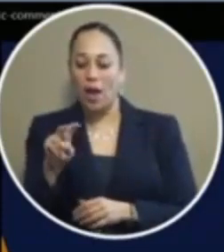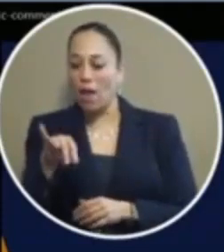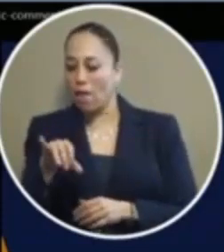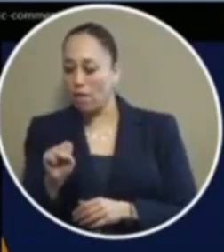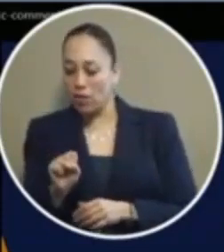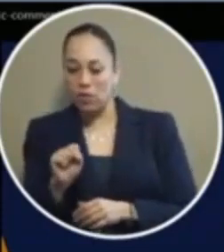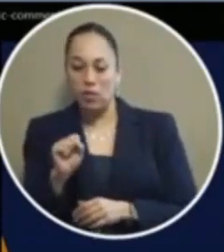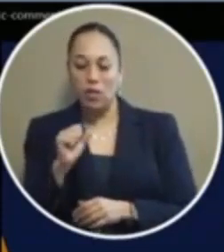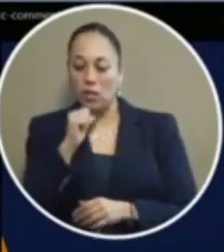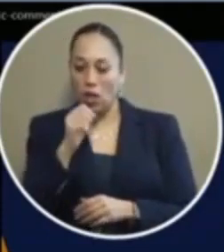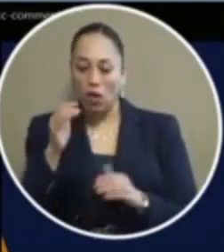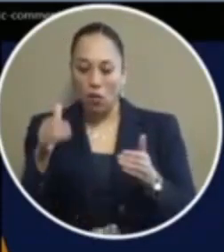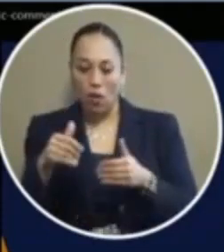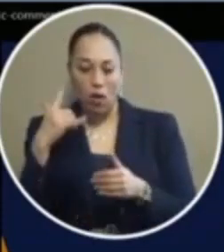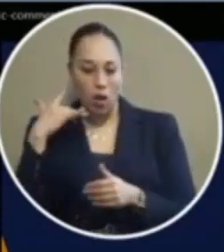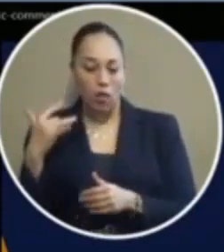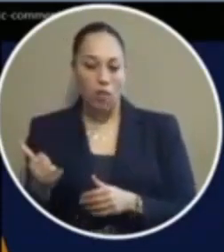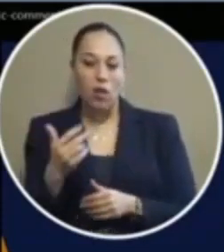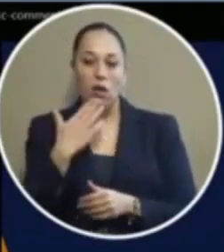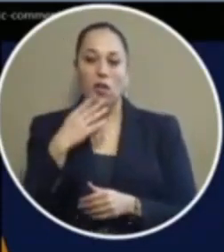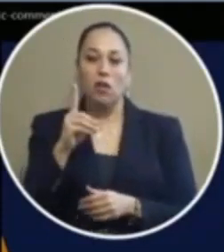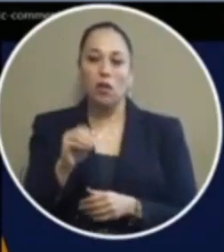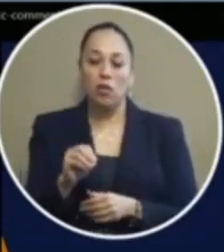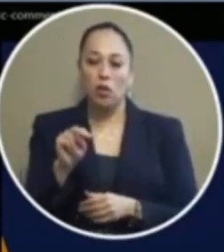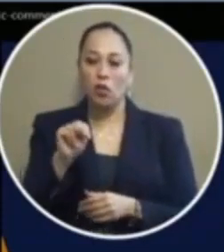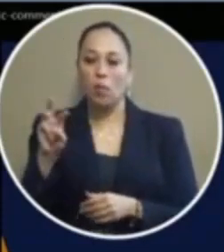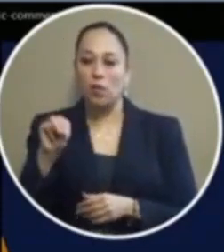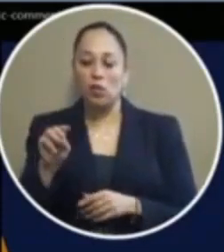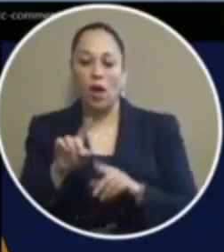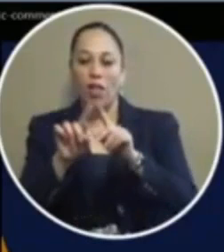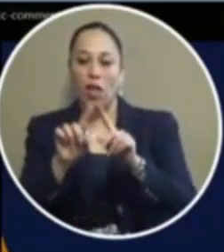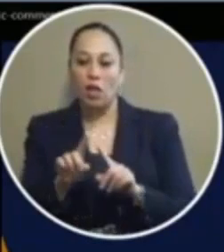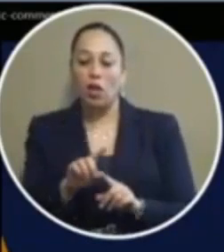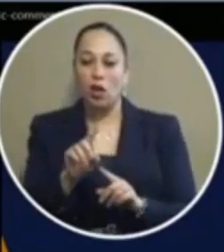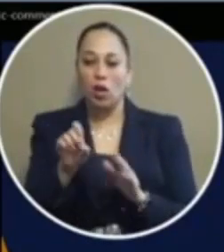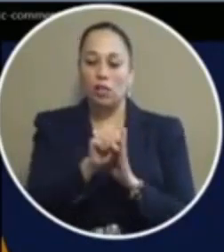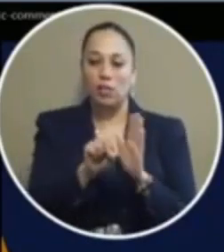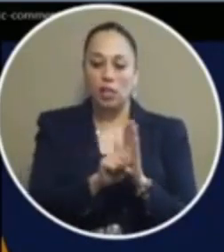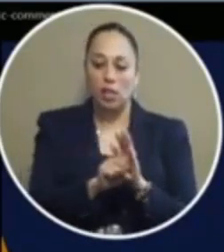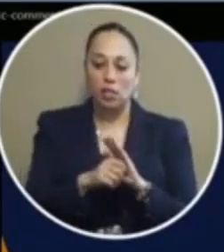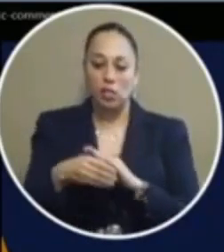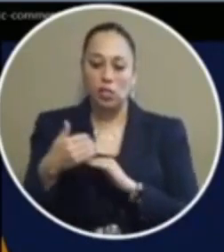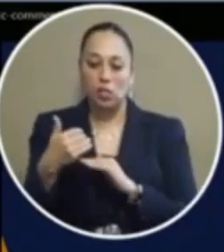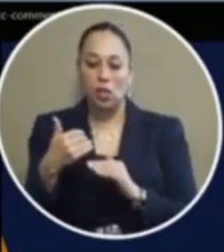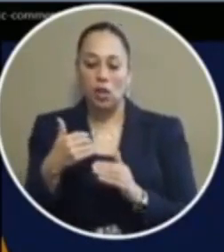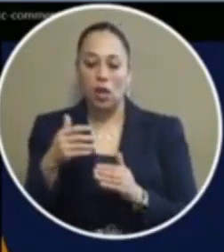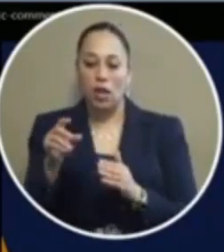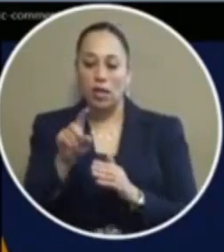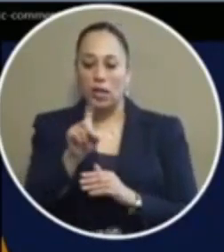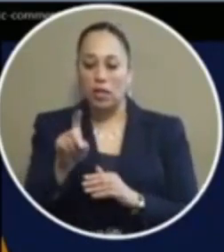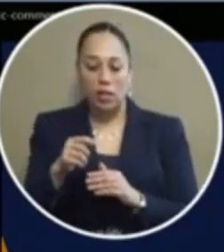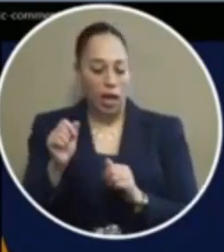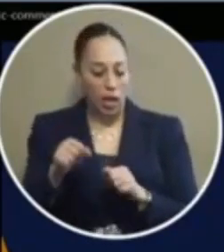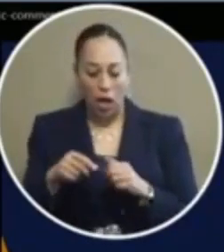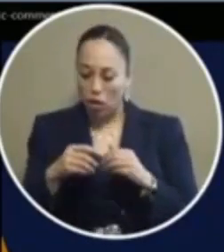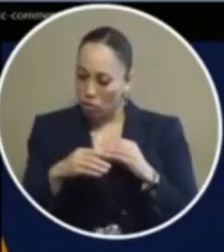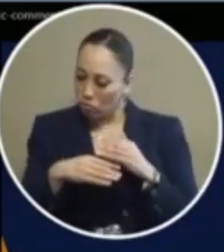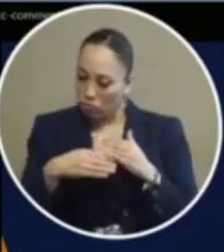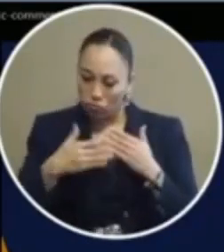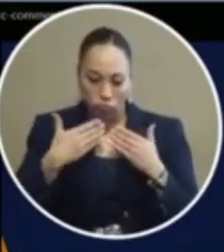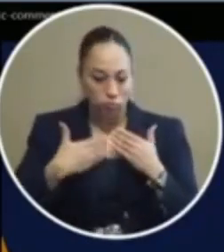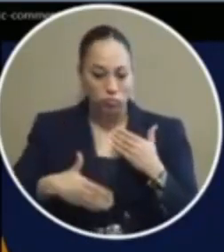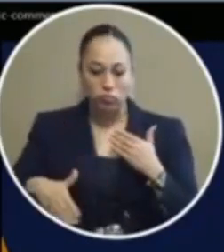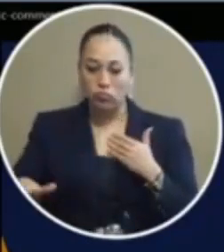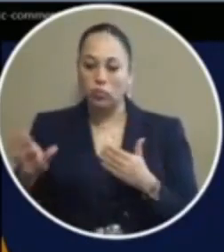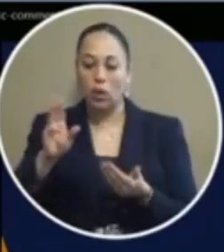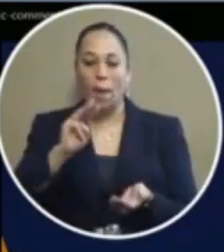laws are broken in california colorado new mexico and other states that border texas i can go on there's 33 medical